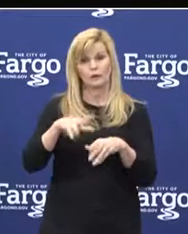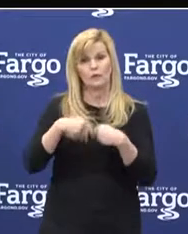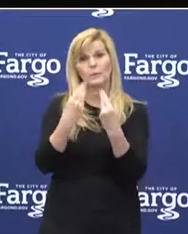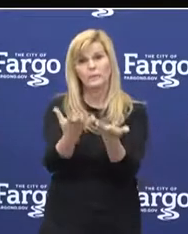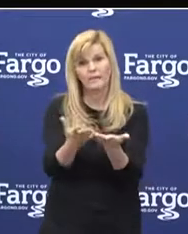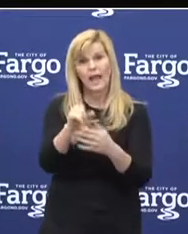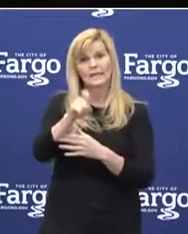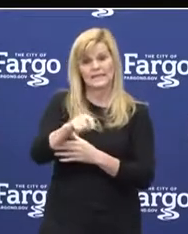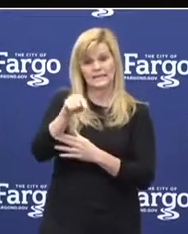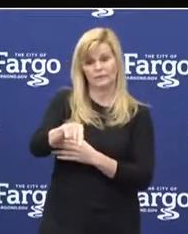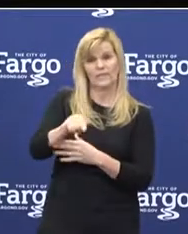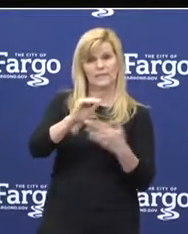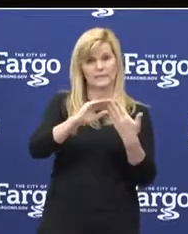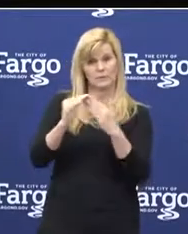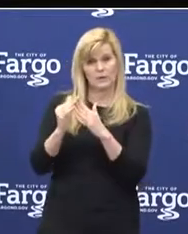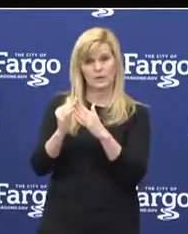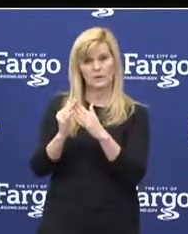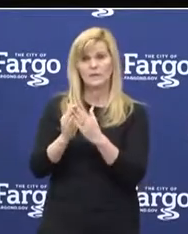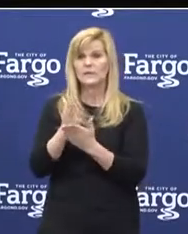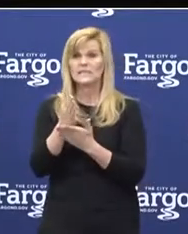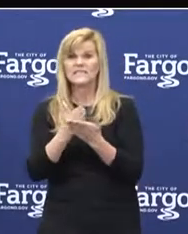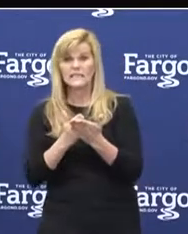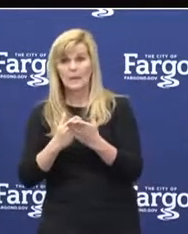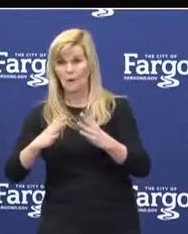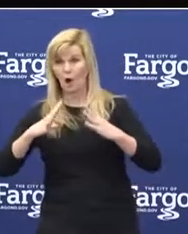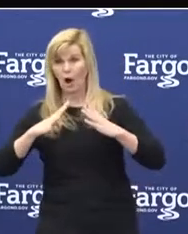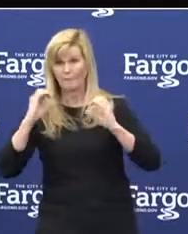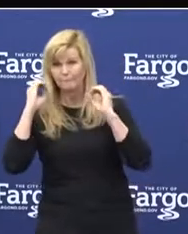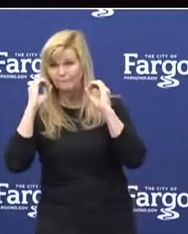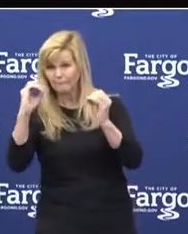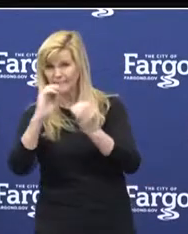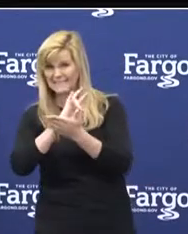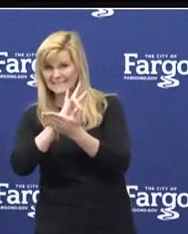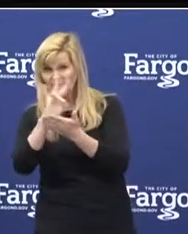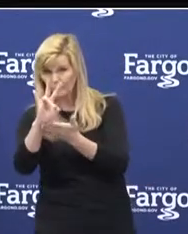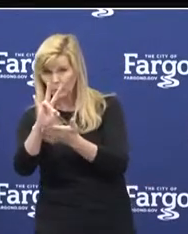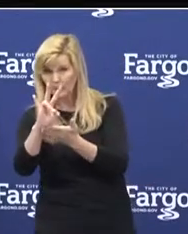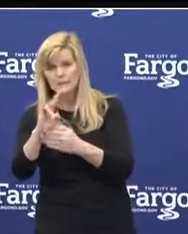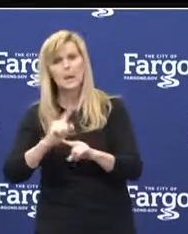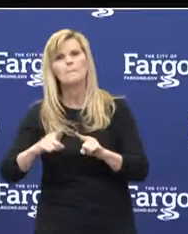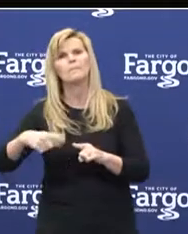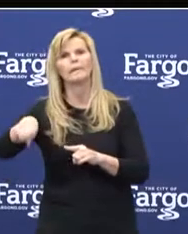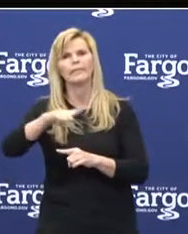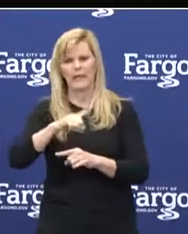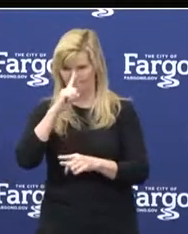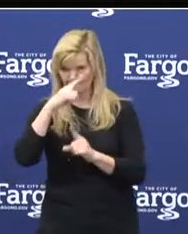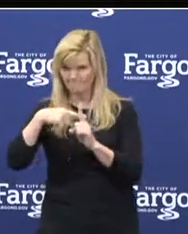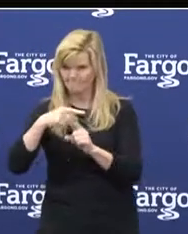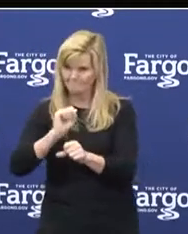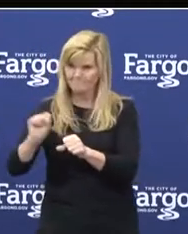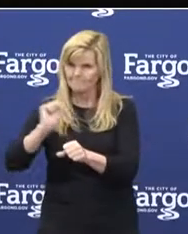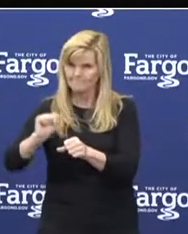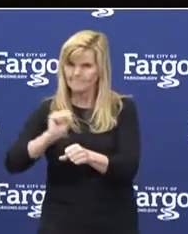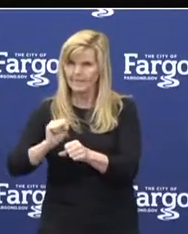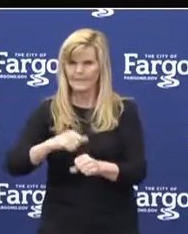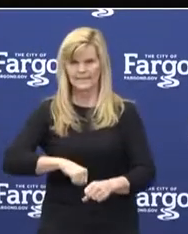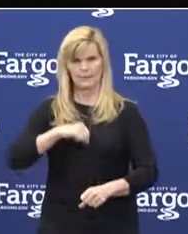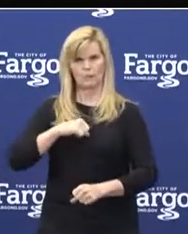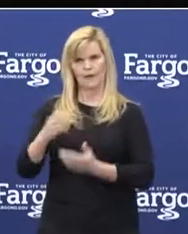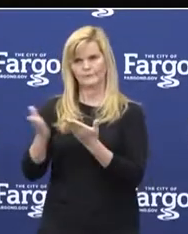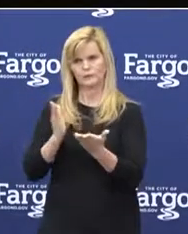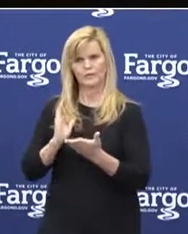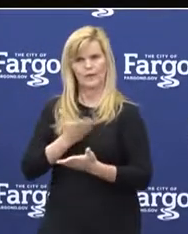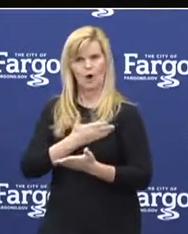community. Some have not had a day off in seven weeks, but they know they have a job that needs to be done and take pride in serving our